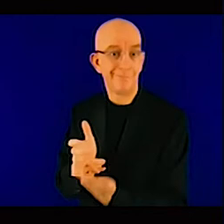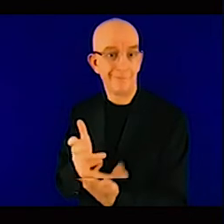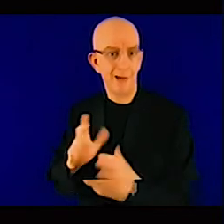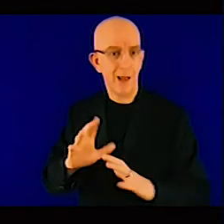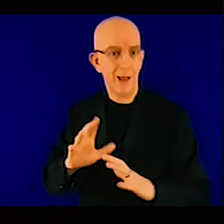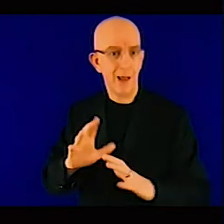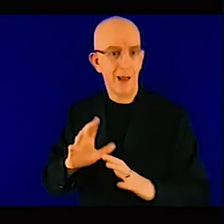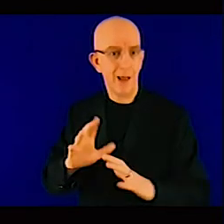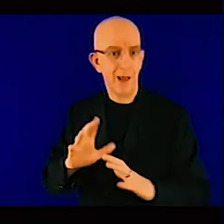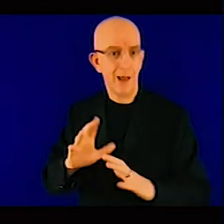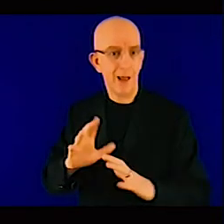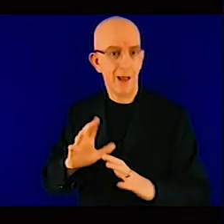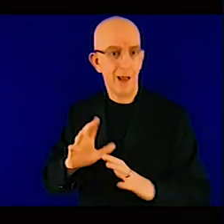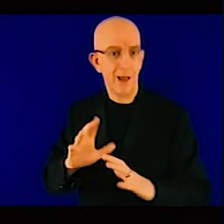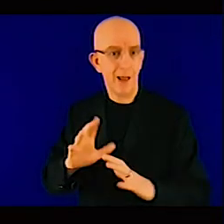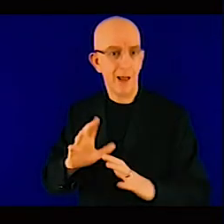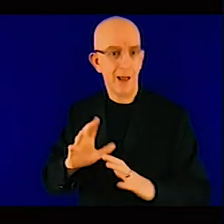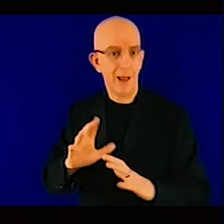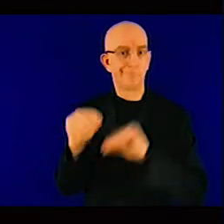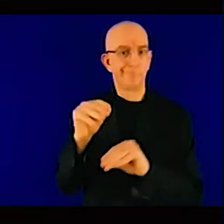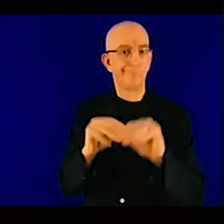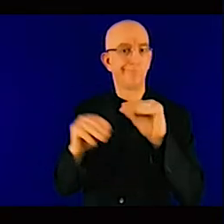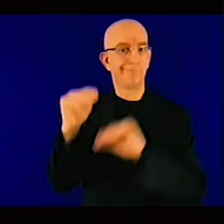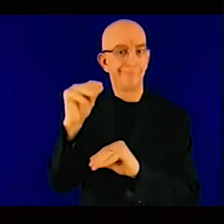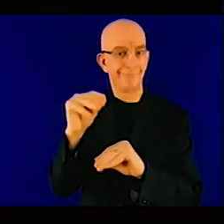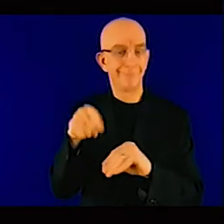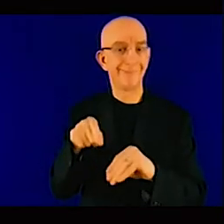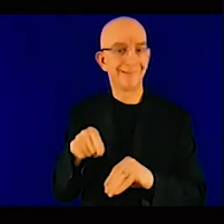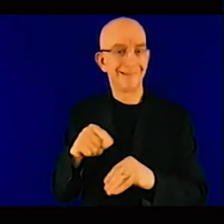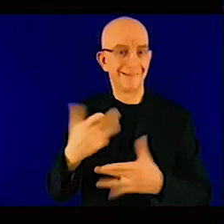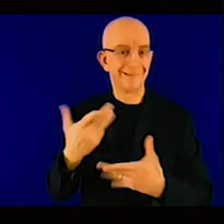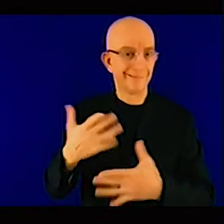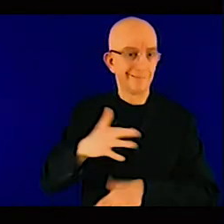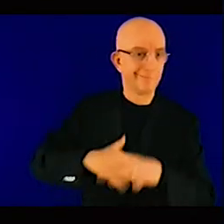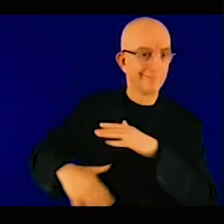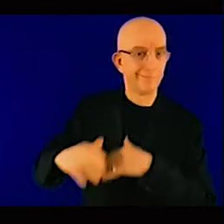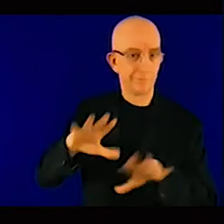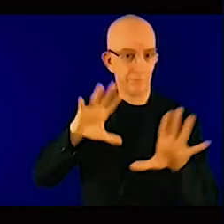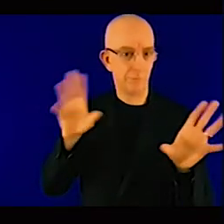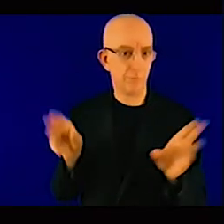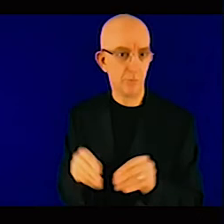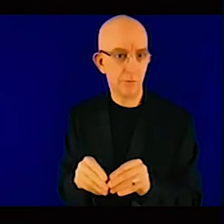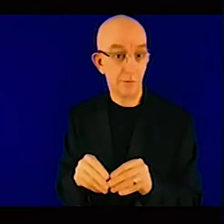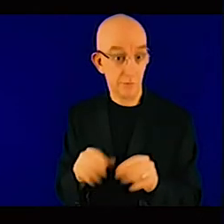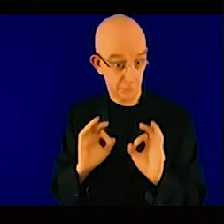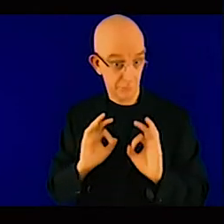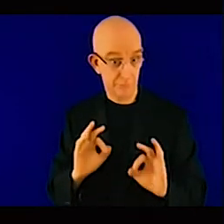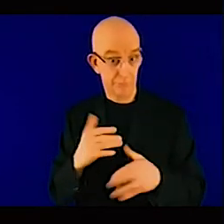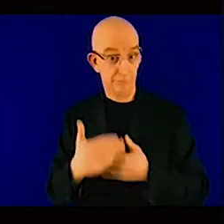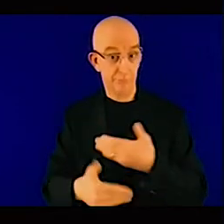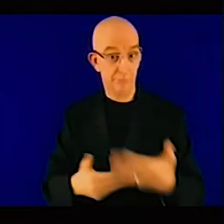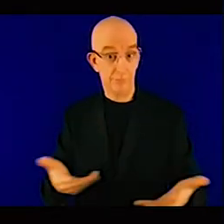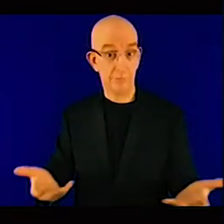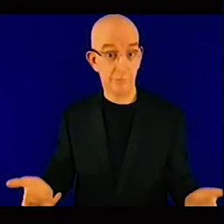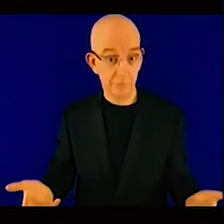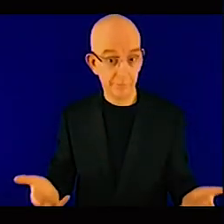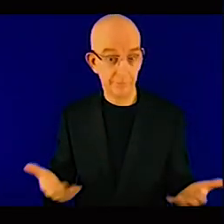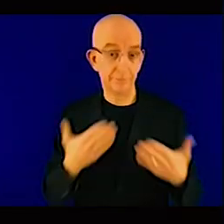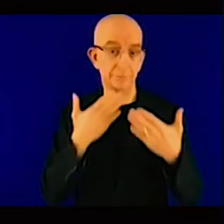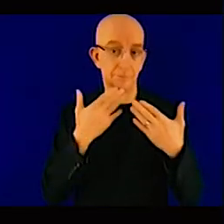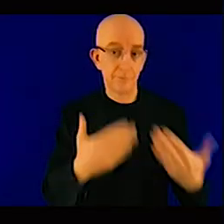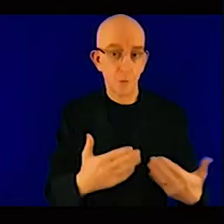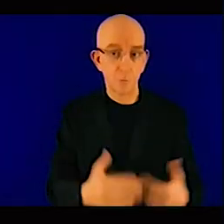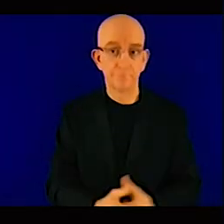Thank you, Bitsat. Uh, I think I'm going to try to build on what have been already said by